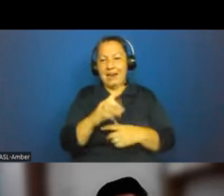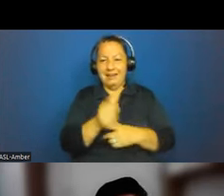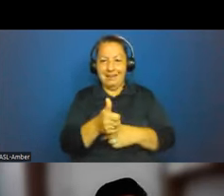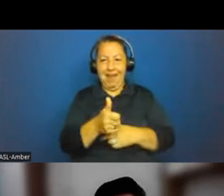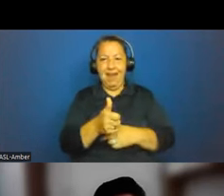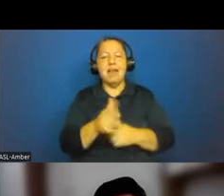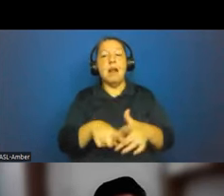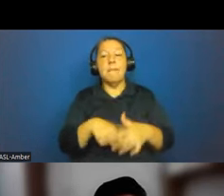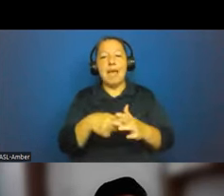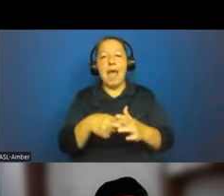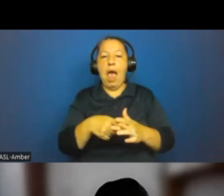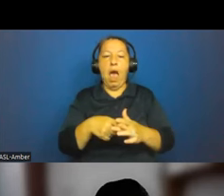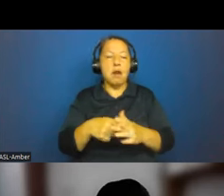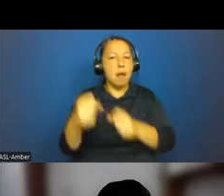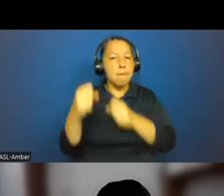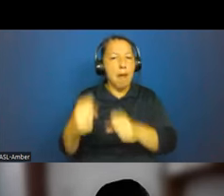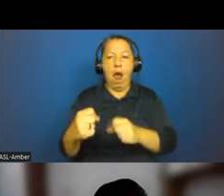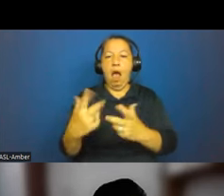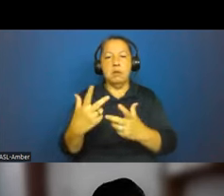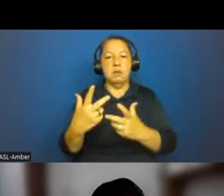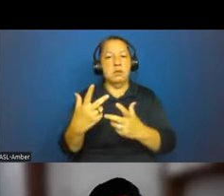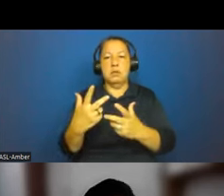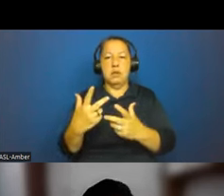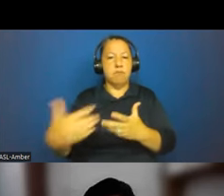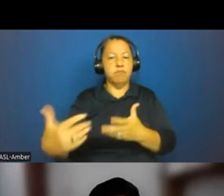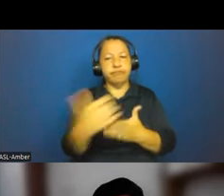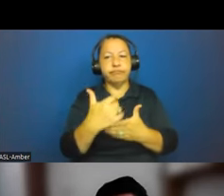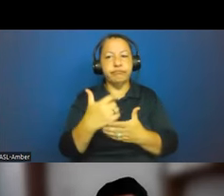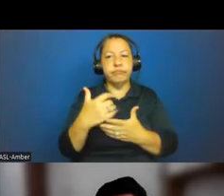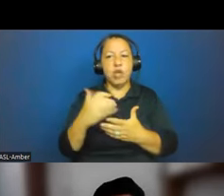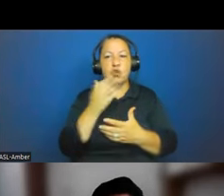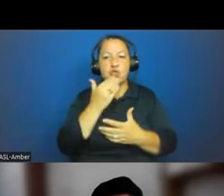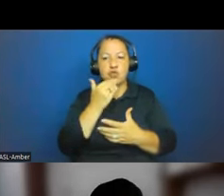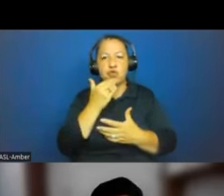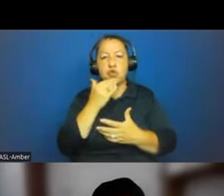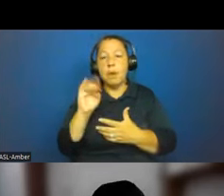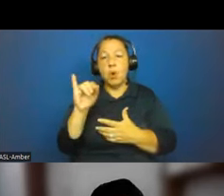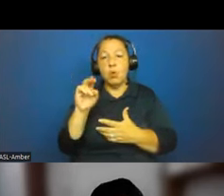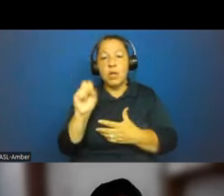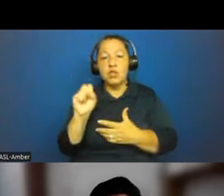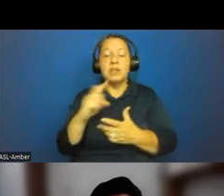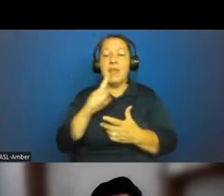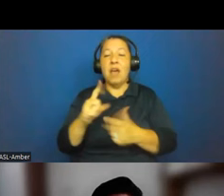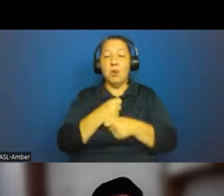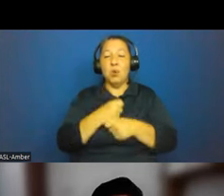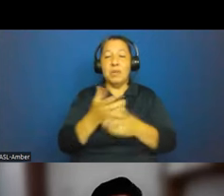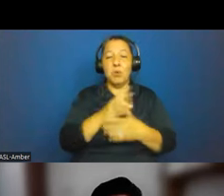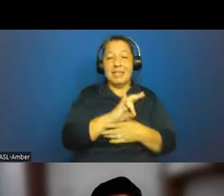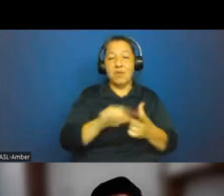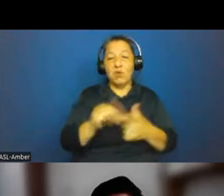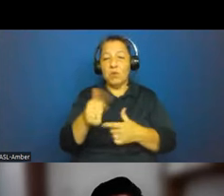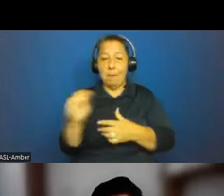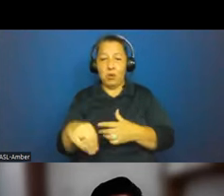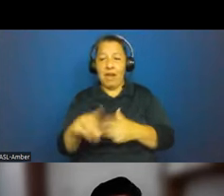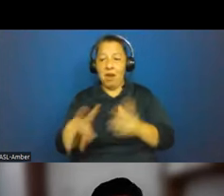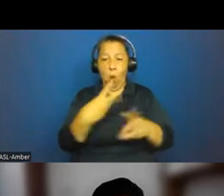and major intensification in sugar. Mauritius was producing between seven and 10% of the world's sugar between 1855